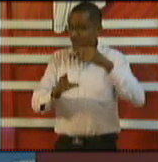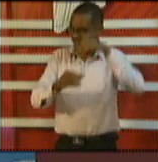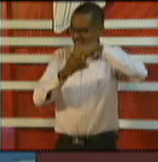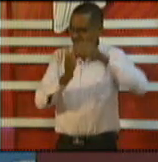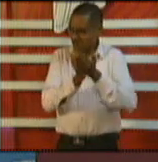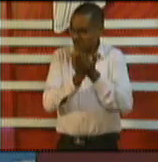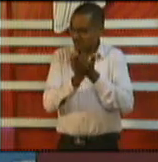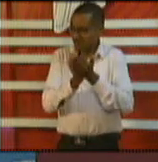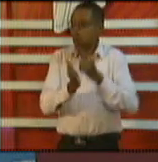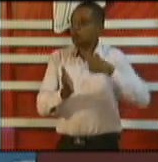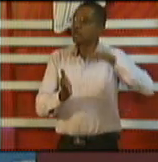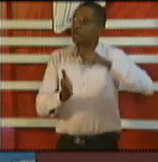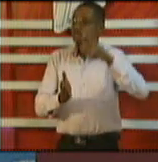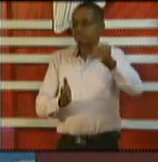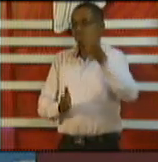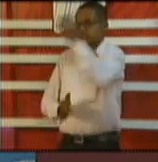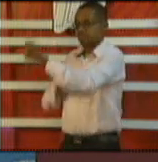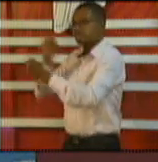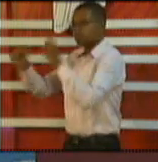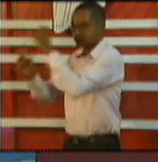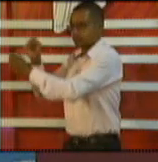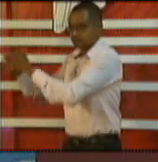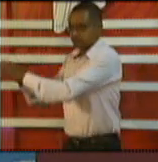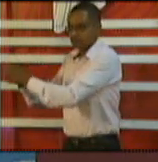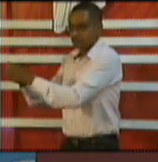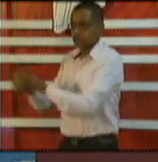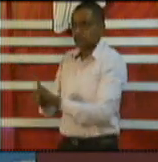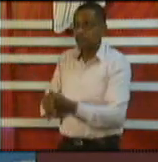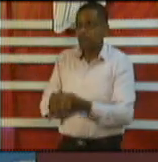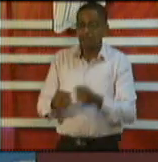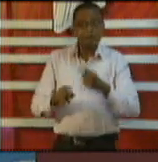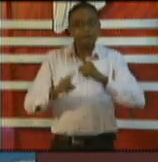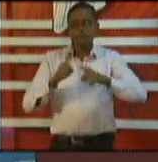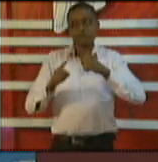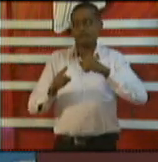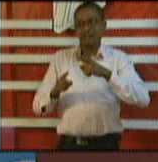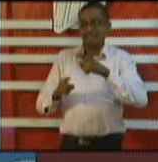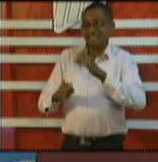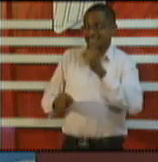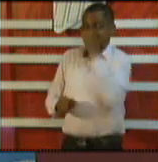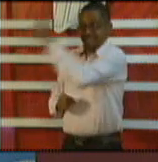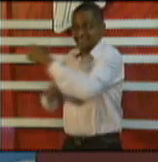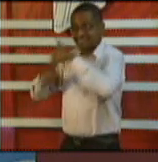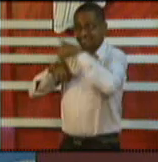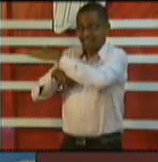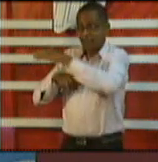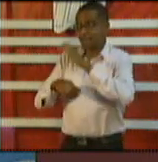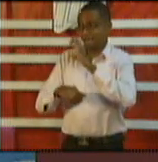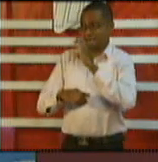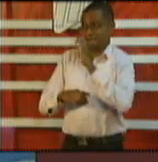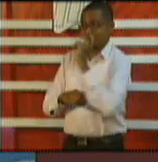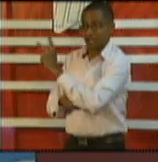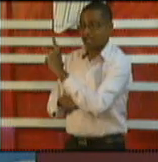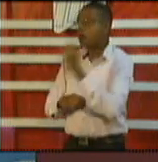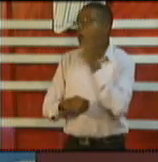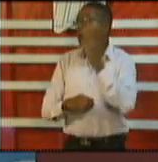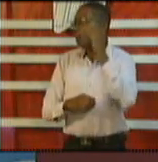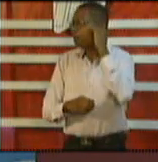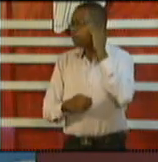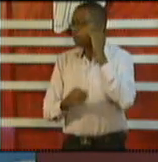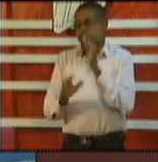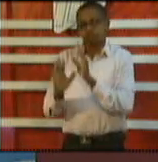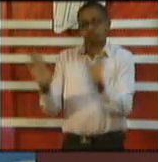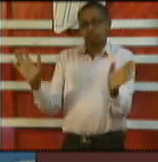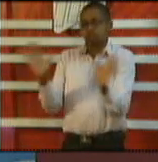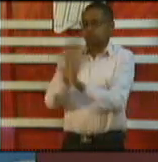can send 300 individuals to 300 households around the country different places and hope that none of them become positive we